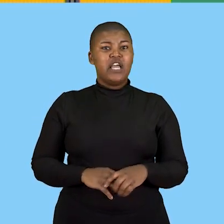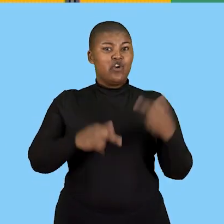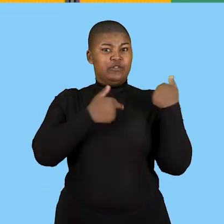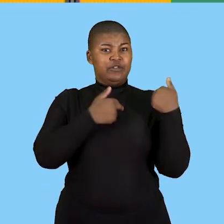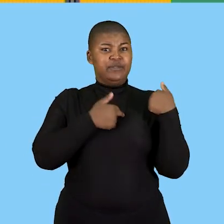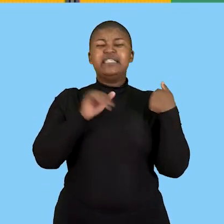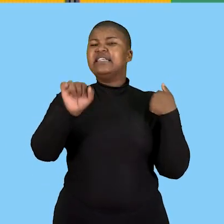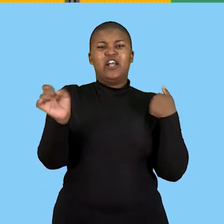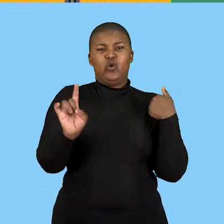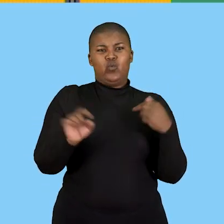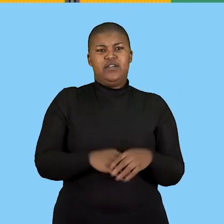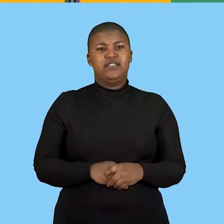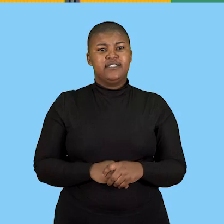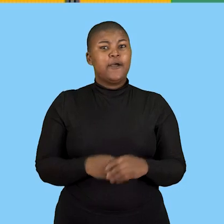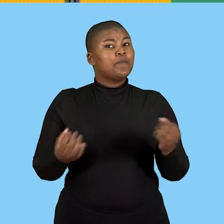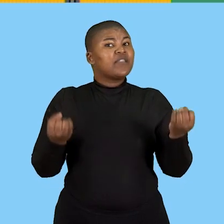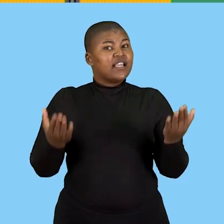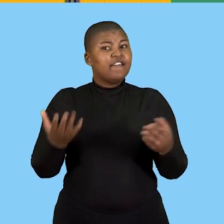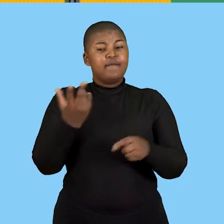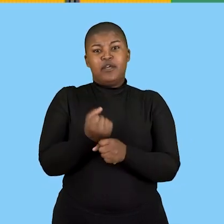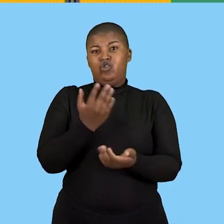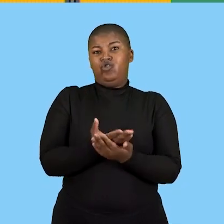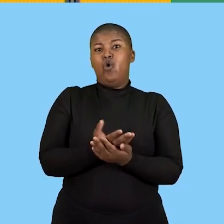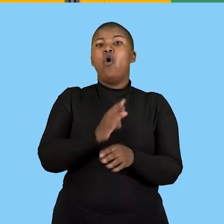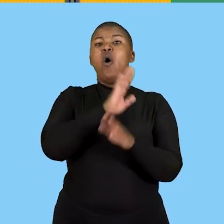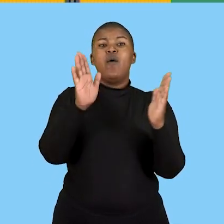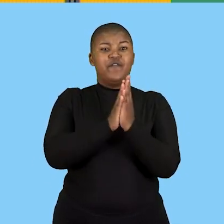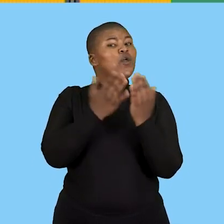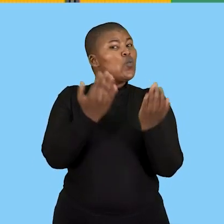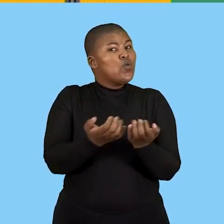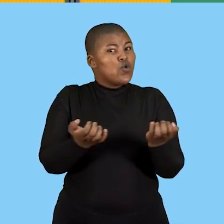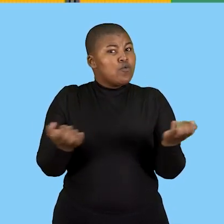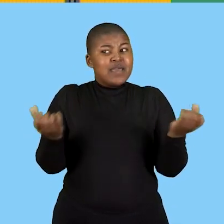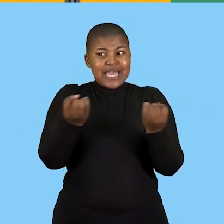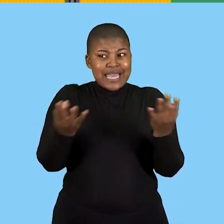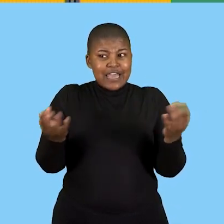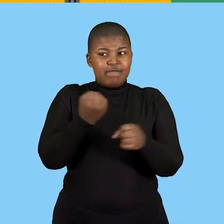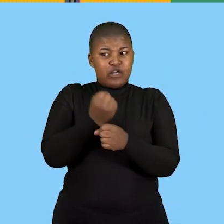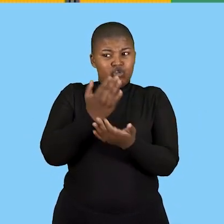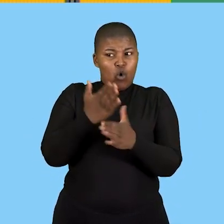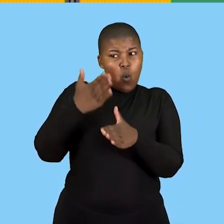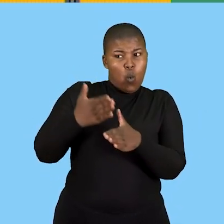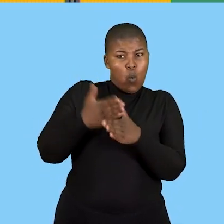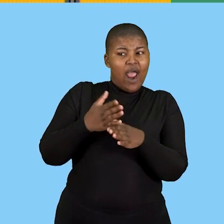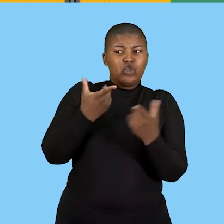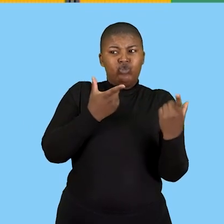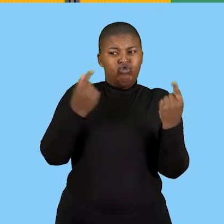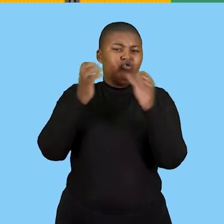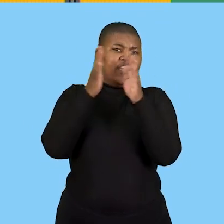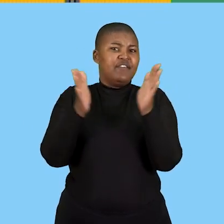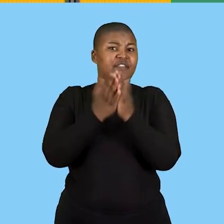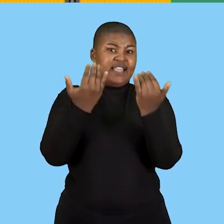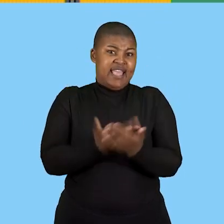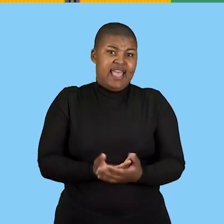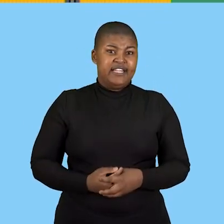employer one is to provide and maintain all the equipment that is necessary to perform the work so the employer